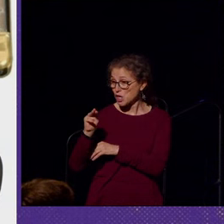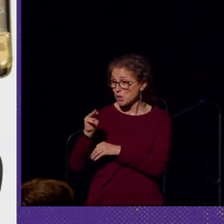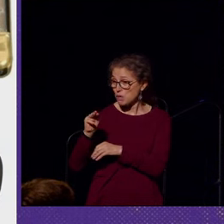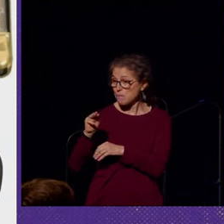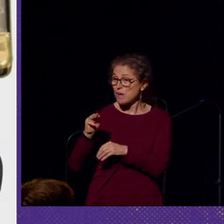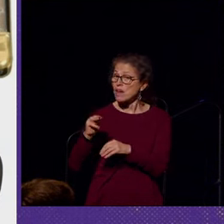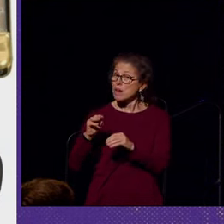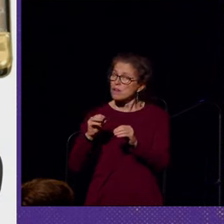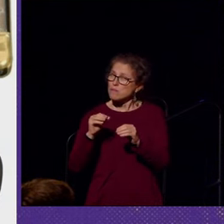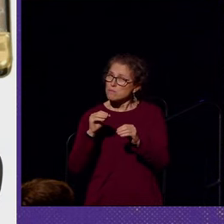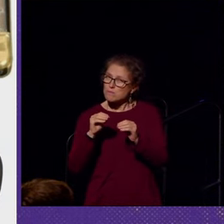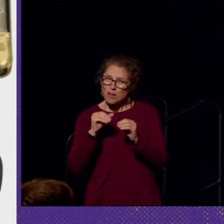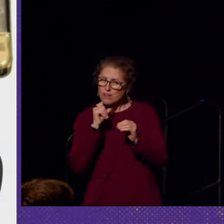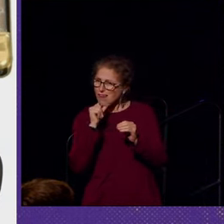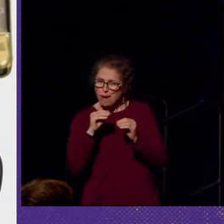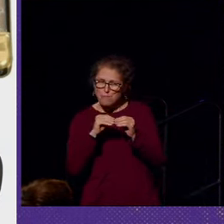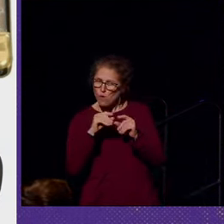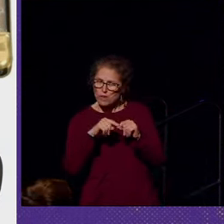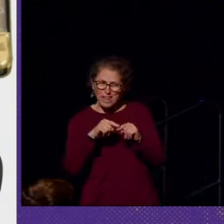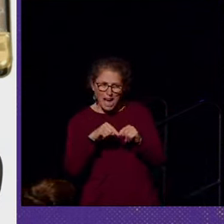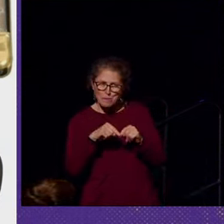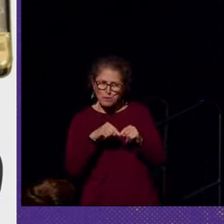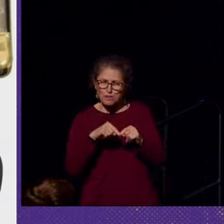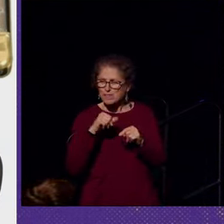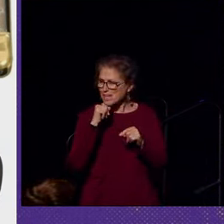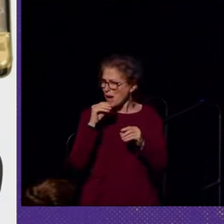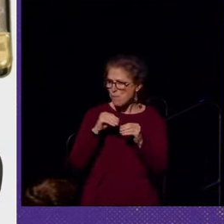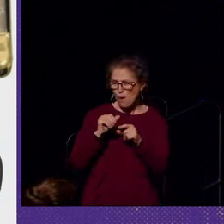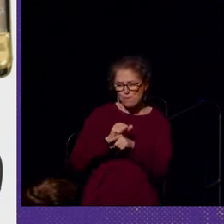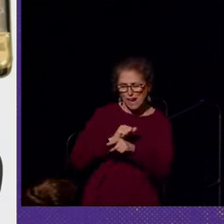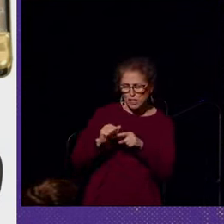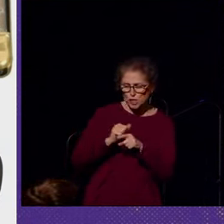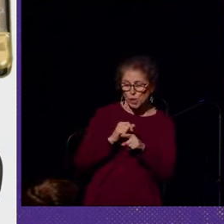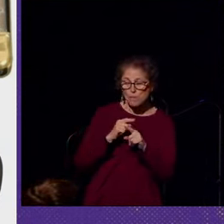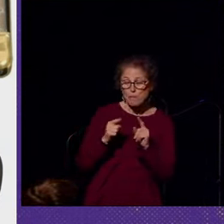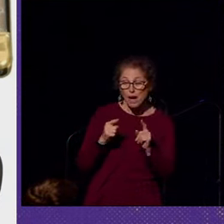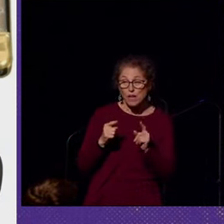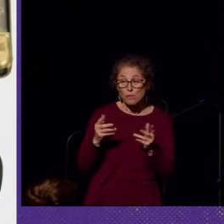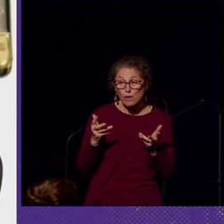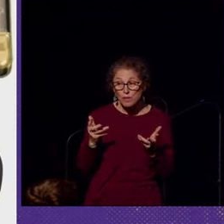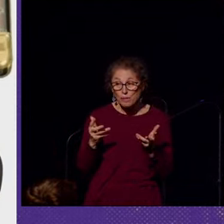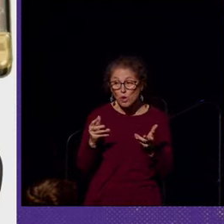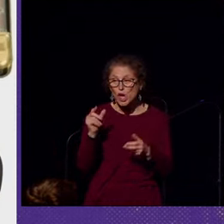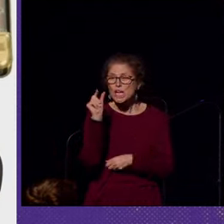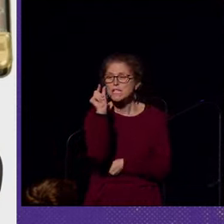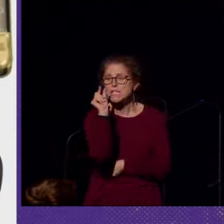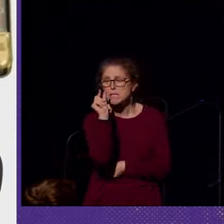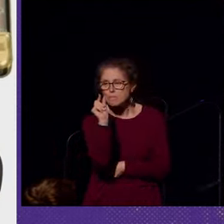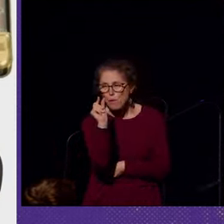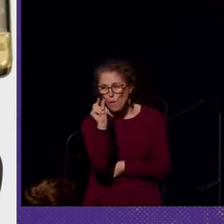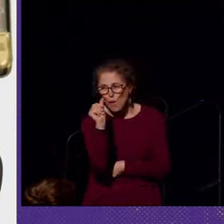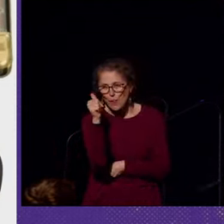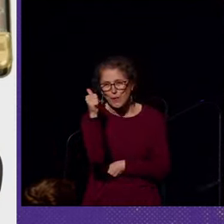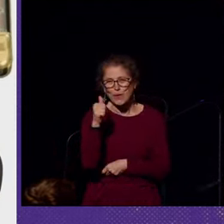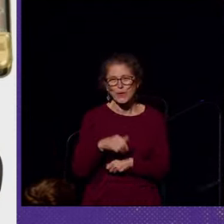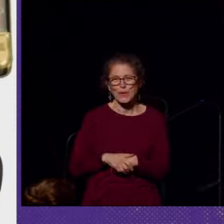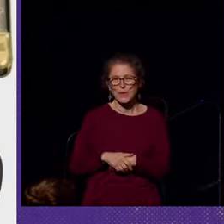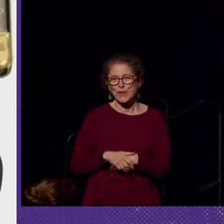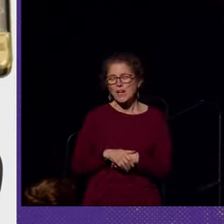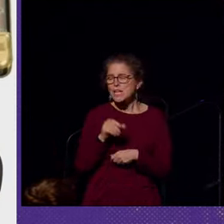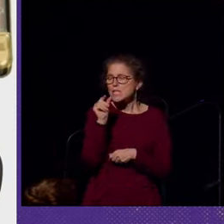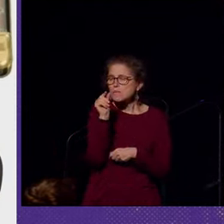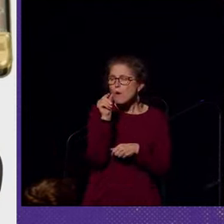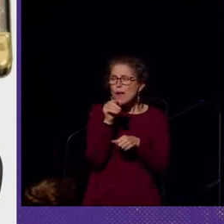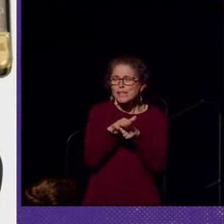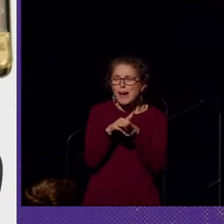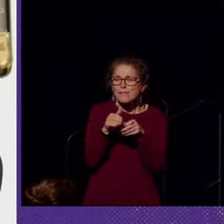reliable nor were they more practical. What they were, however, was smaller. They were small enough to